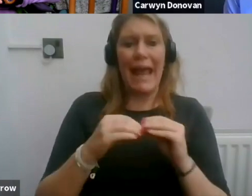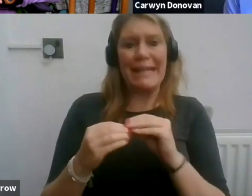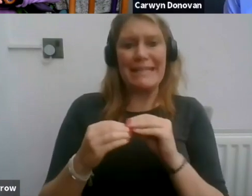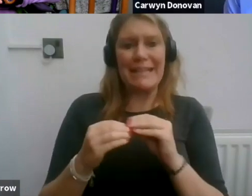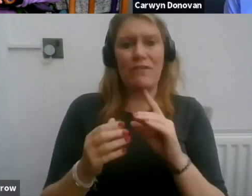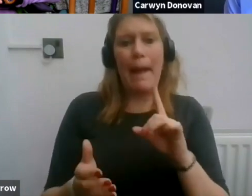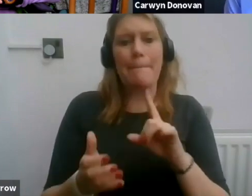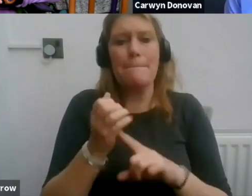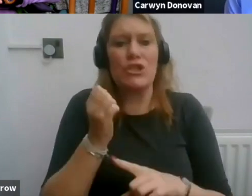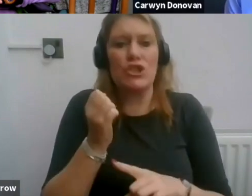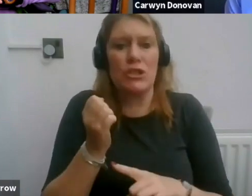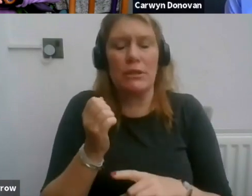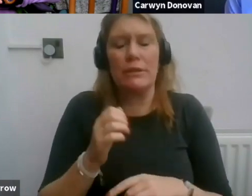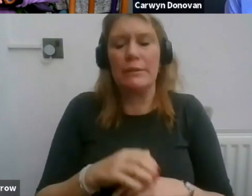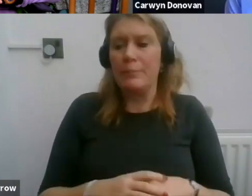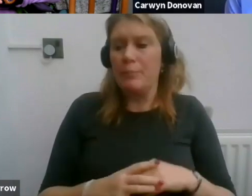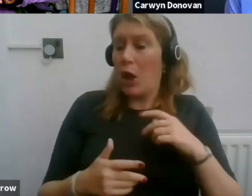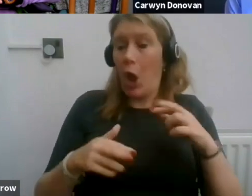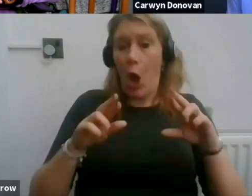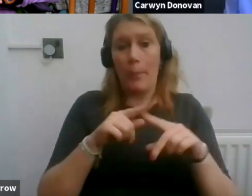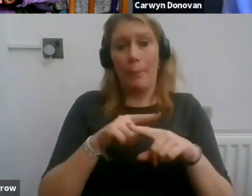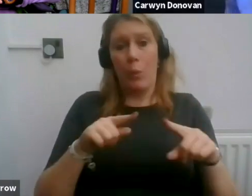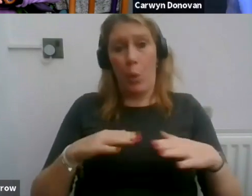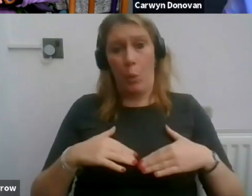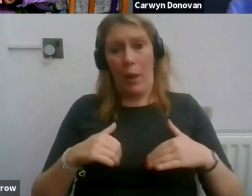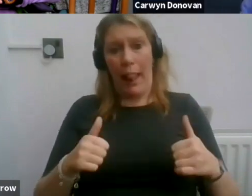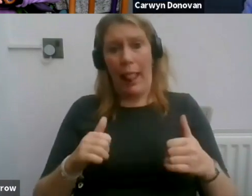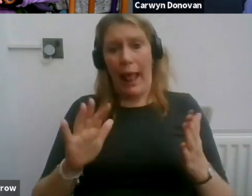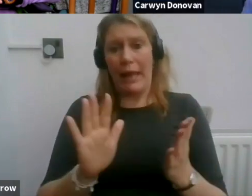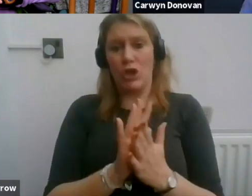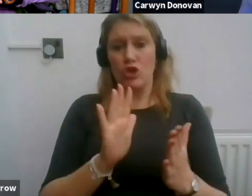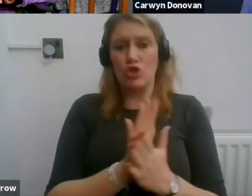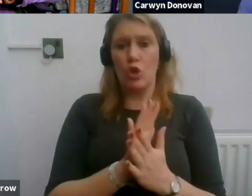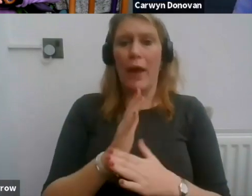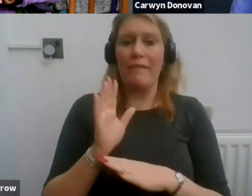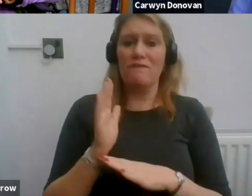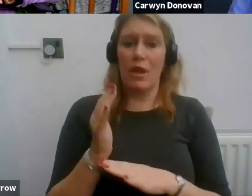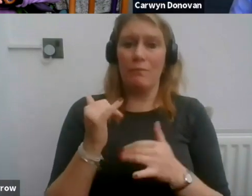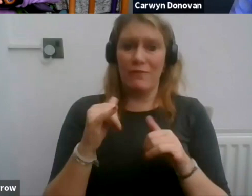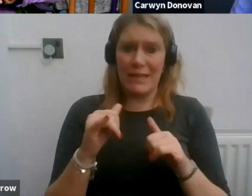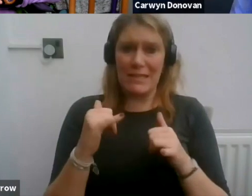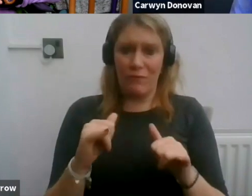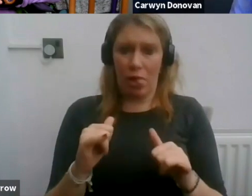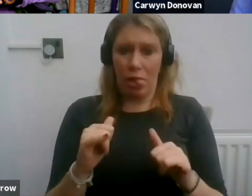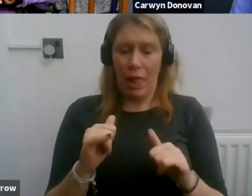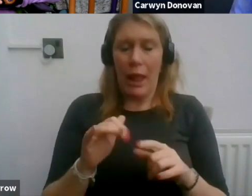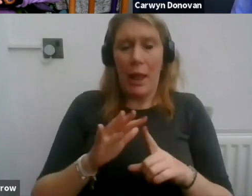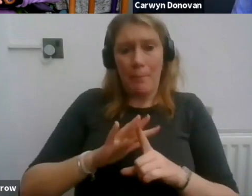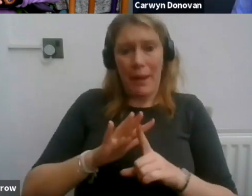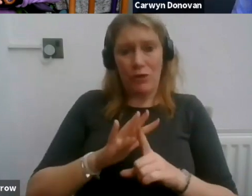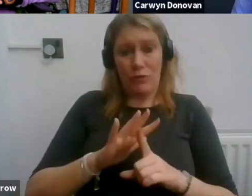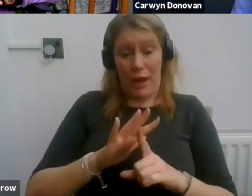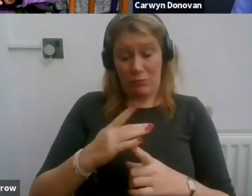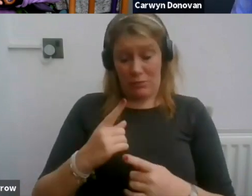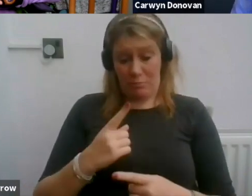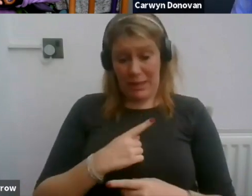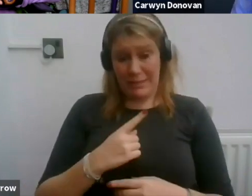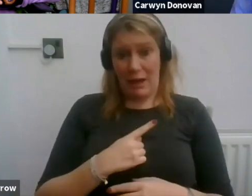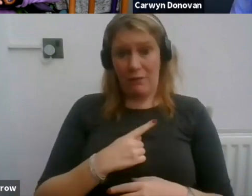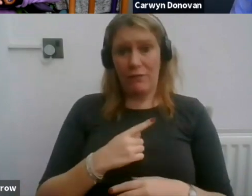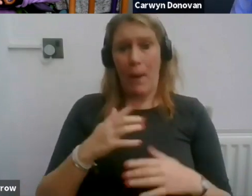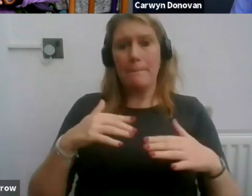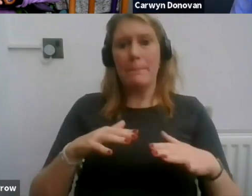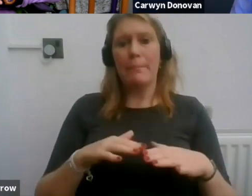well and enjoying this fabulous festival. As a little background to myself, I've been a full time